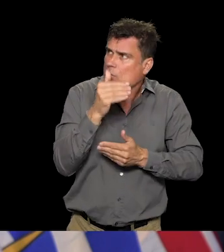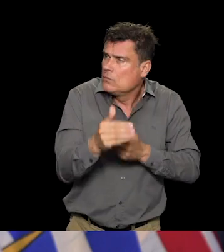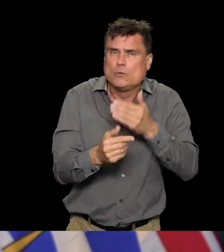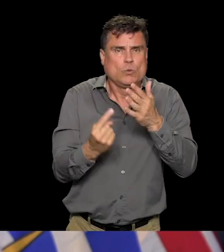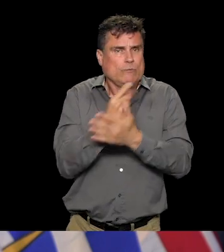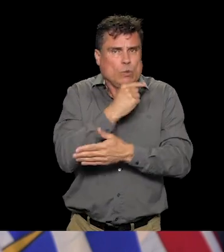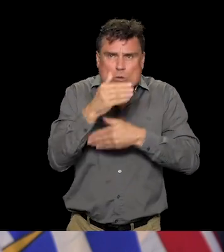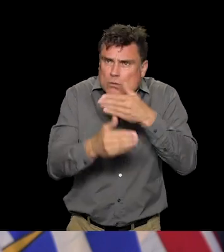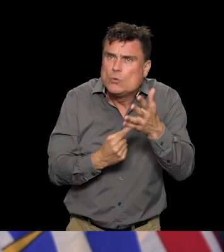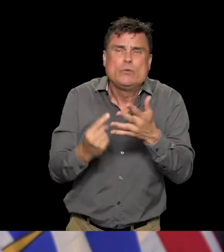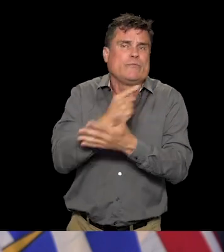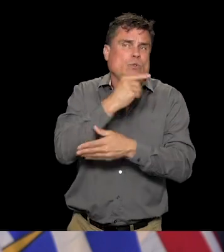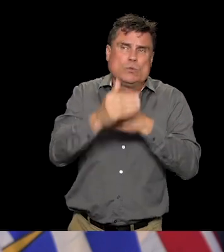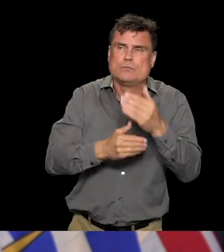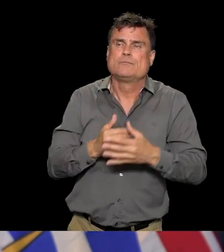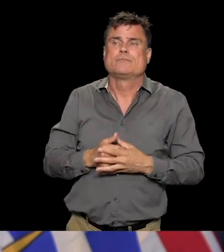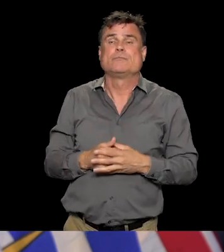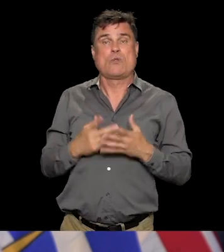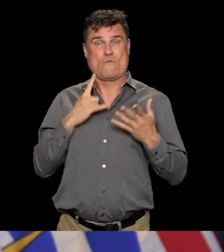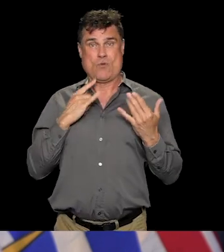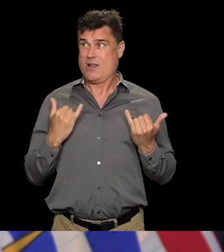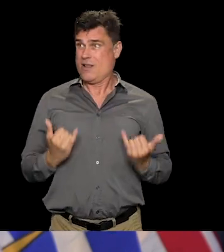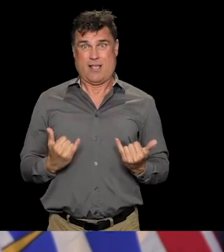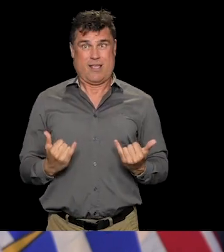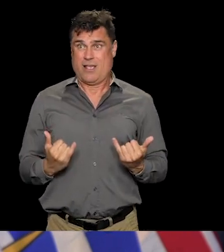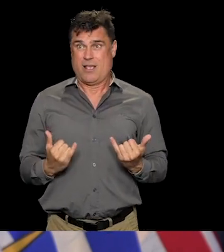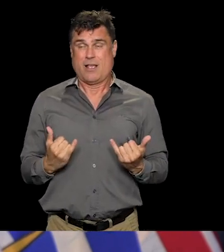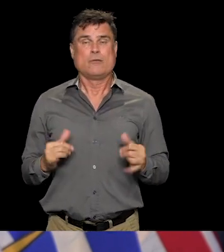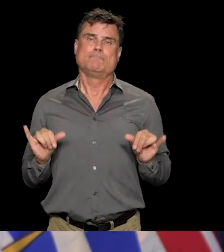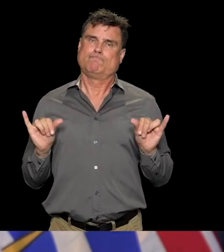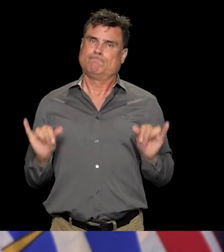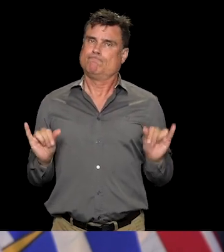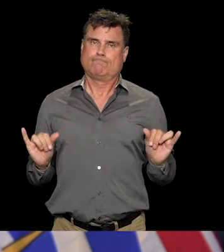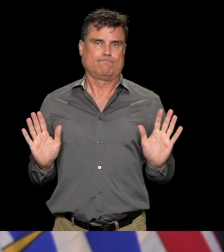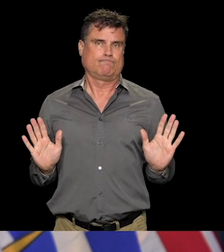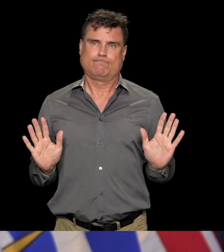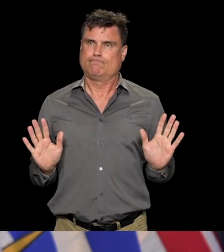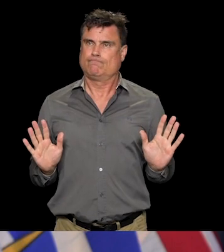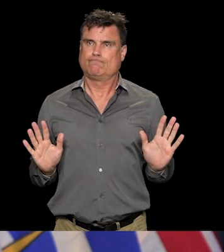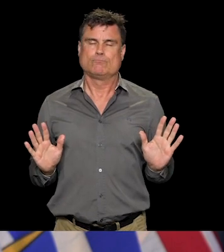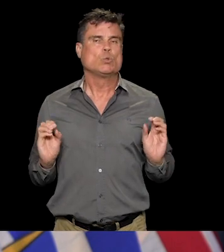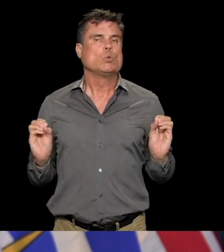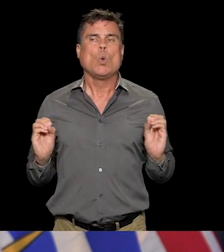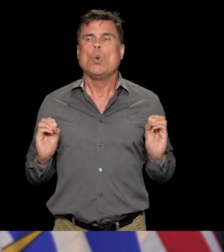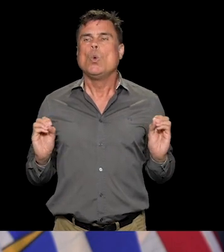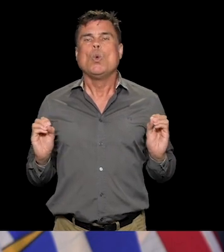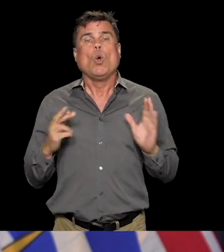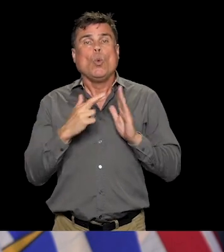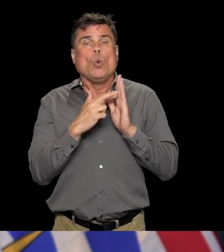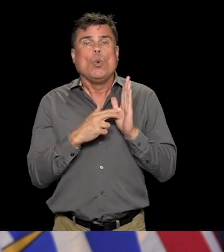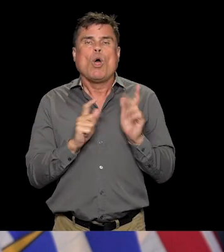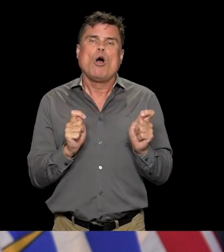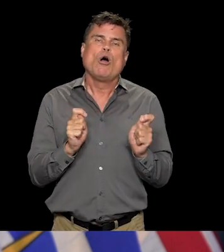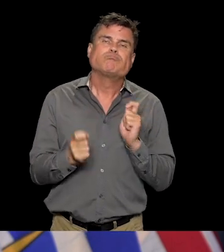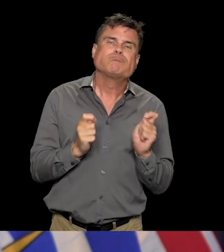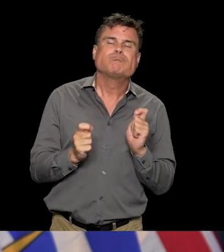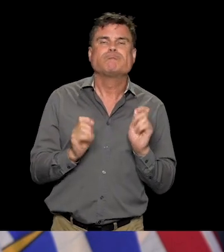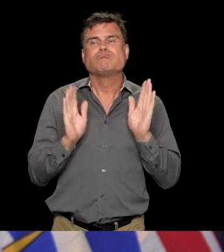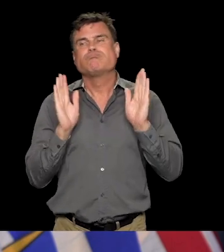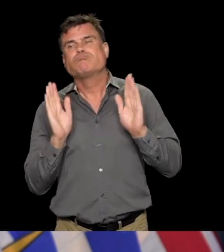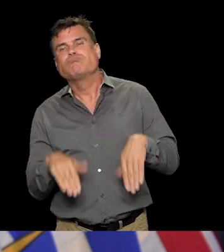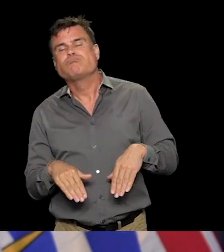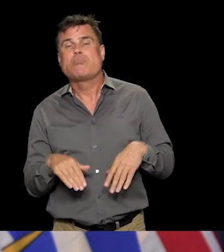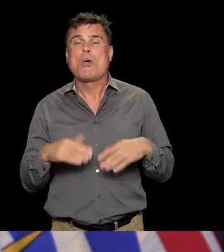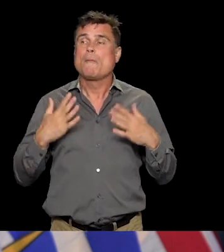be changing the fact that we need to maintain those safe distances. We need to maintain the hand hygiene. We need to be fastidious about staying